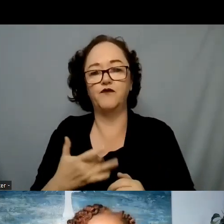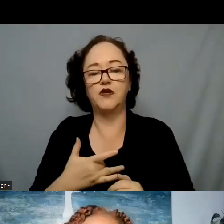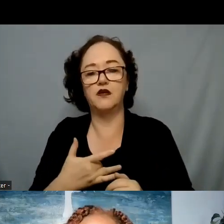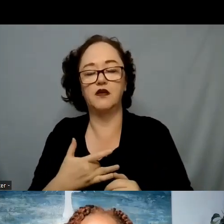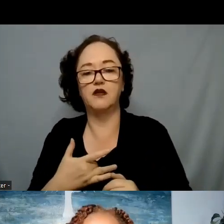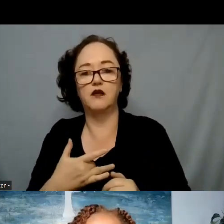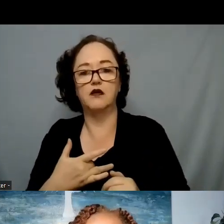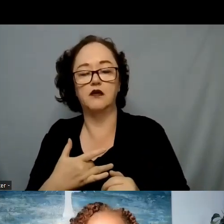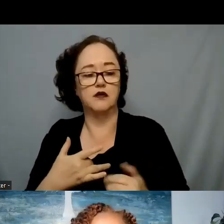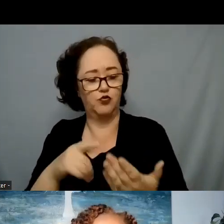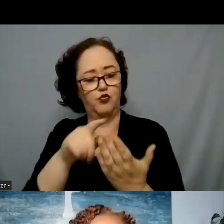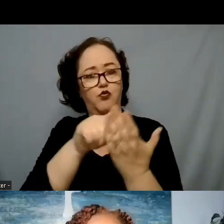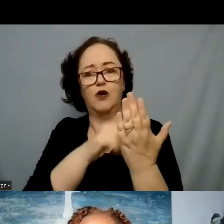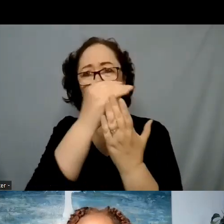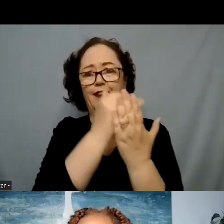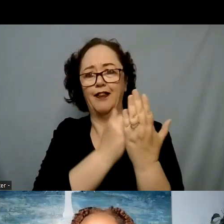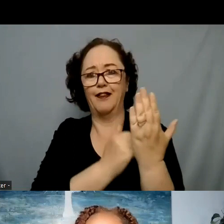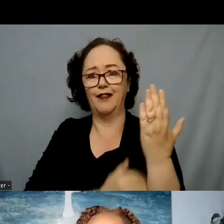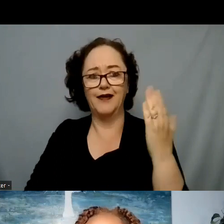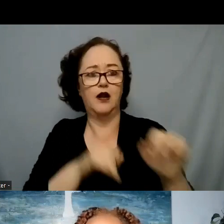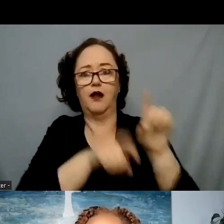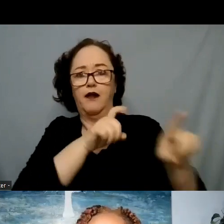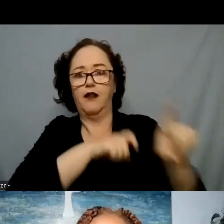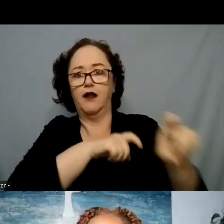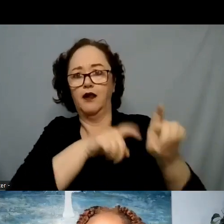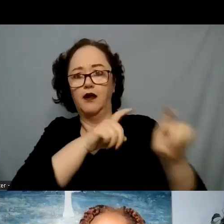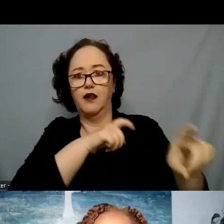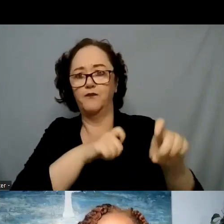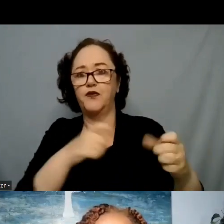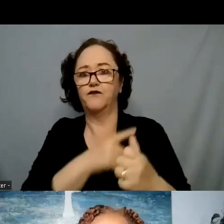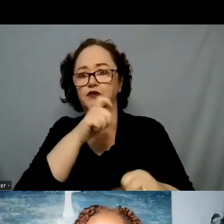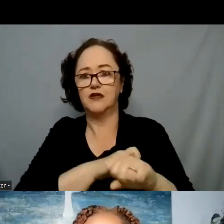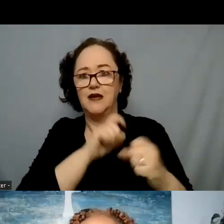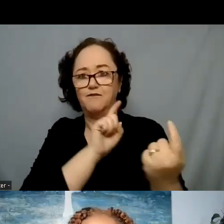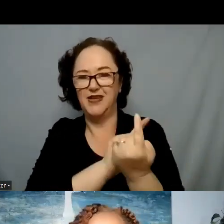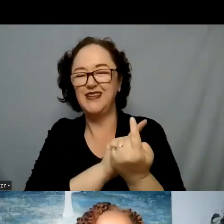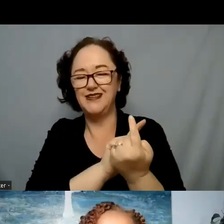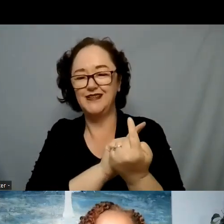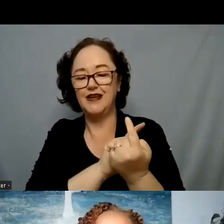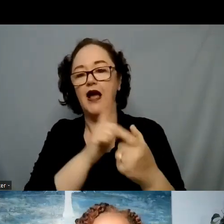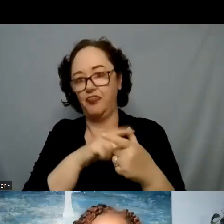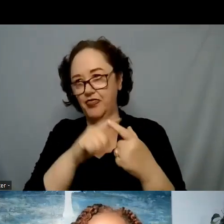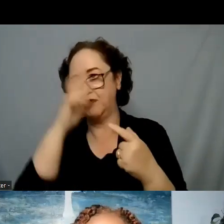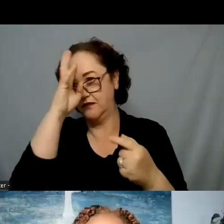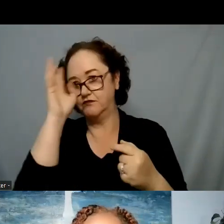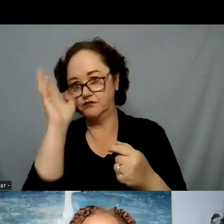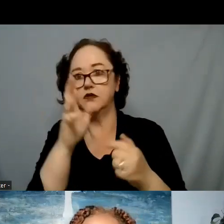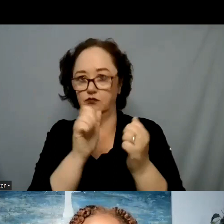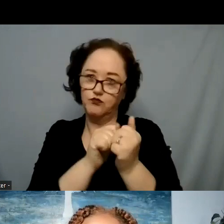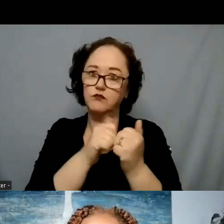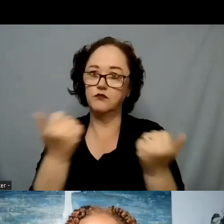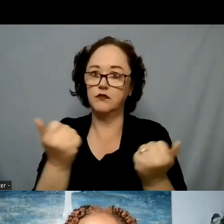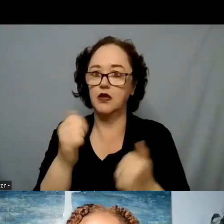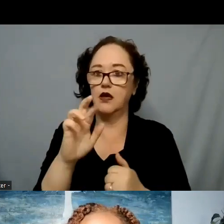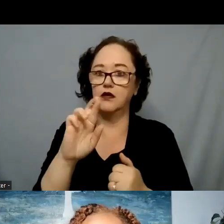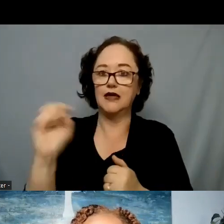questions done this very first session so that I can arrive at a particular diagnosis so that we can do all